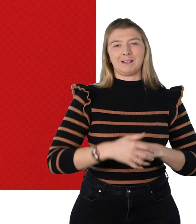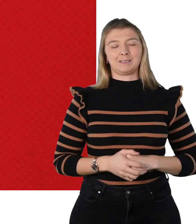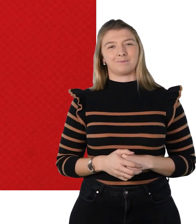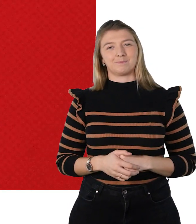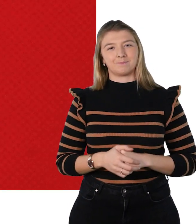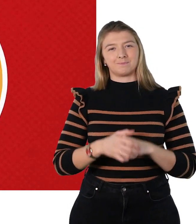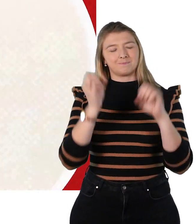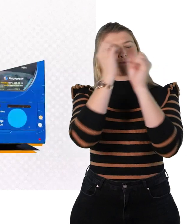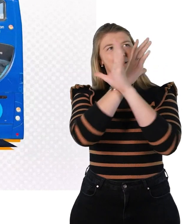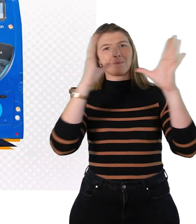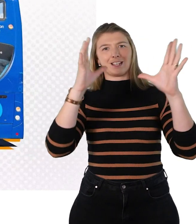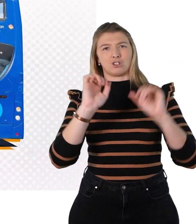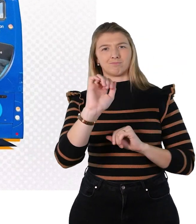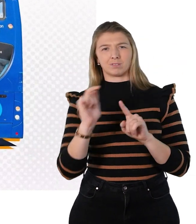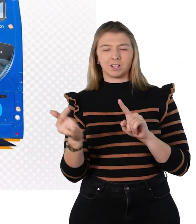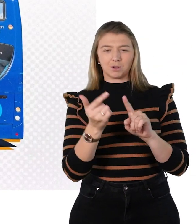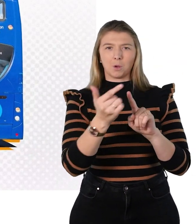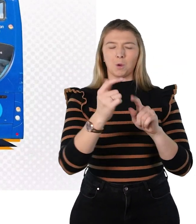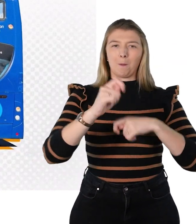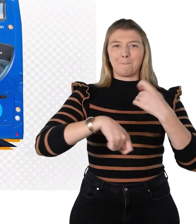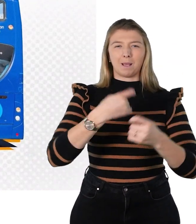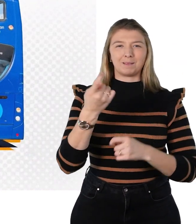Imagine if your journey was made easier,